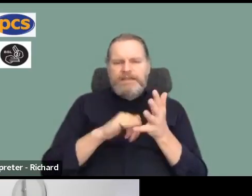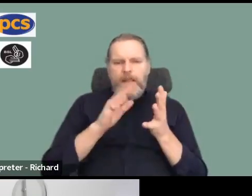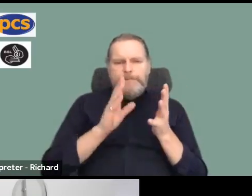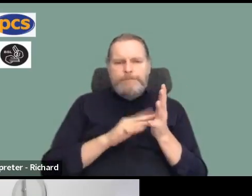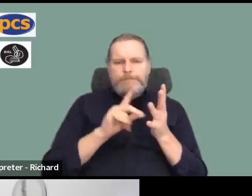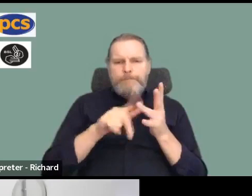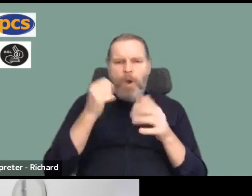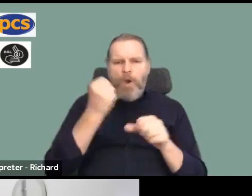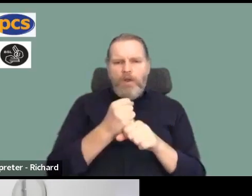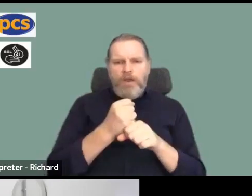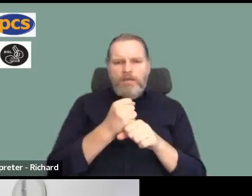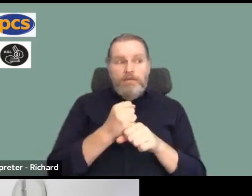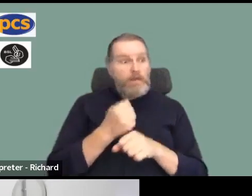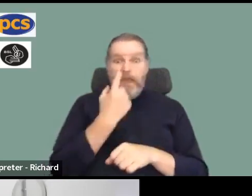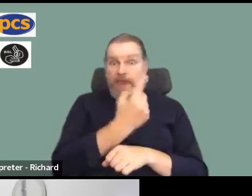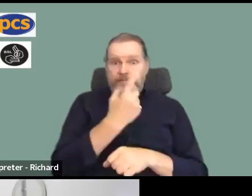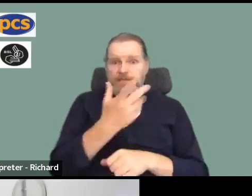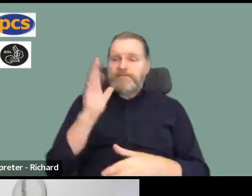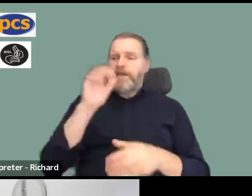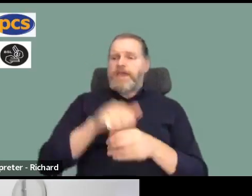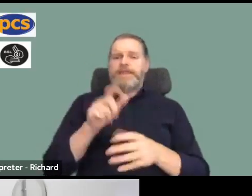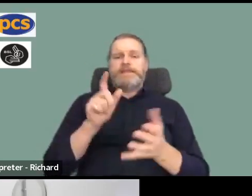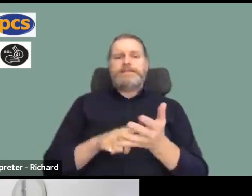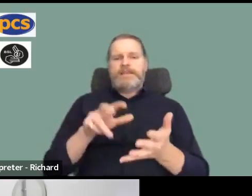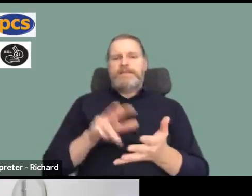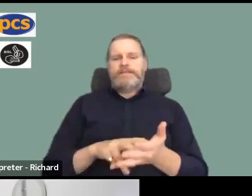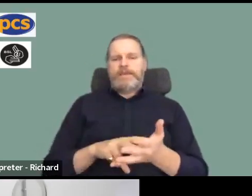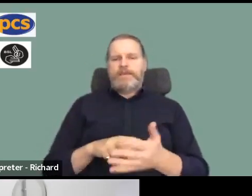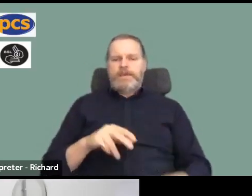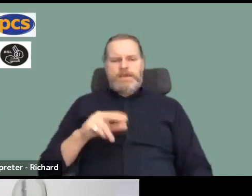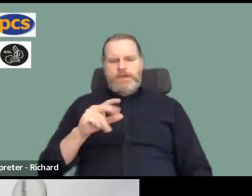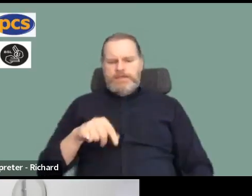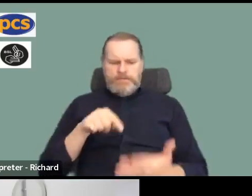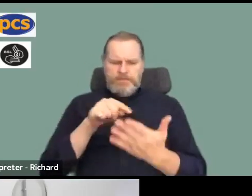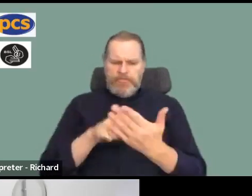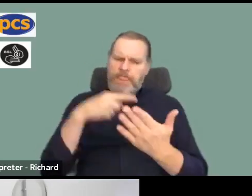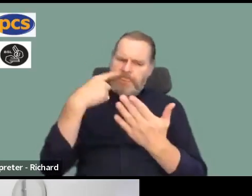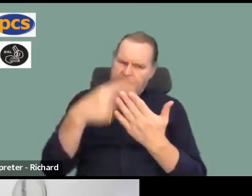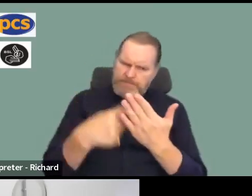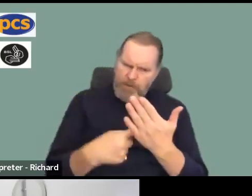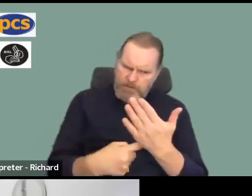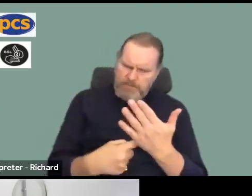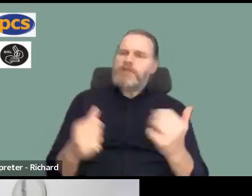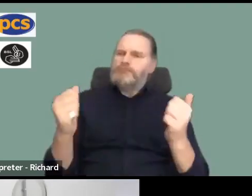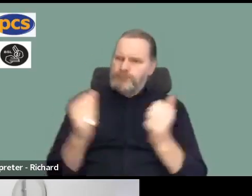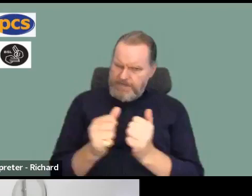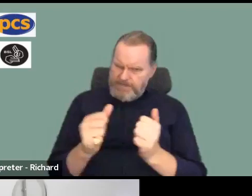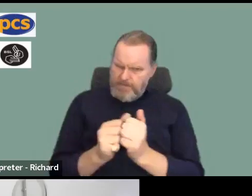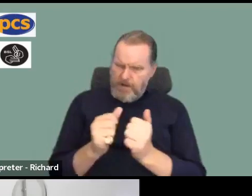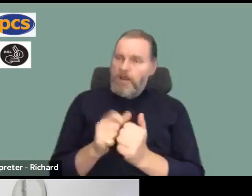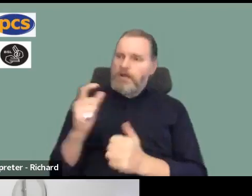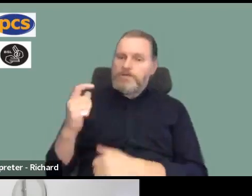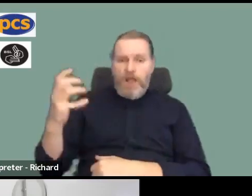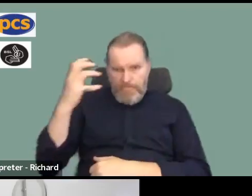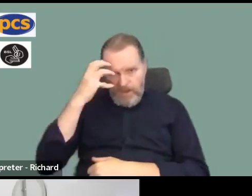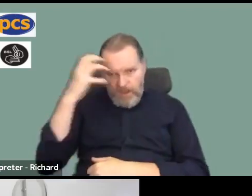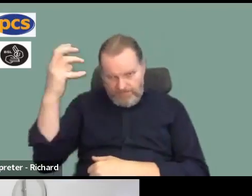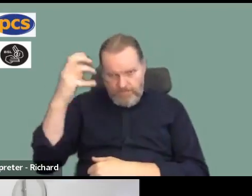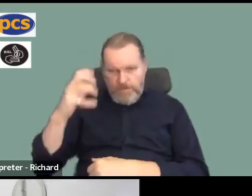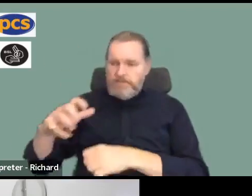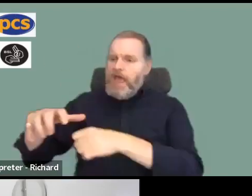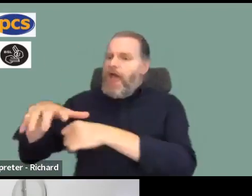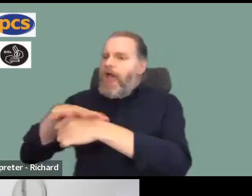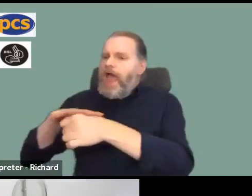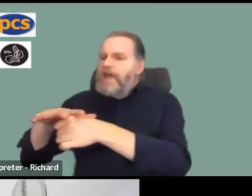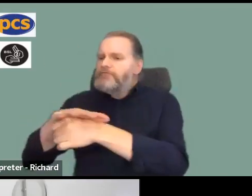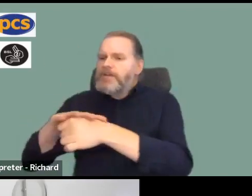Jacob Bruce Mogg went on the TV and said, This policy is reasonable, because civil servants working in areas where the